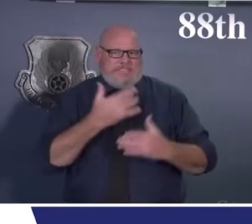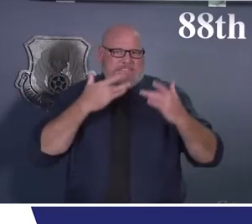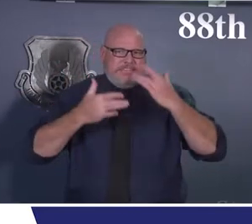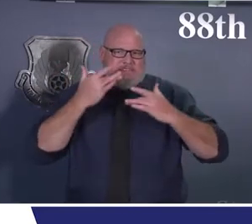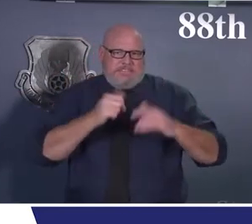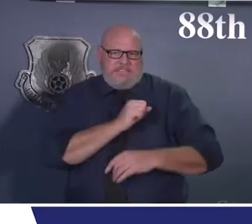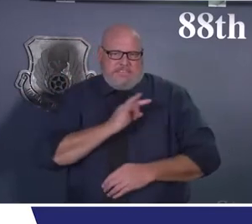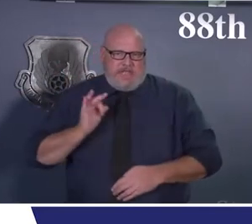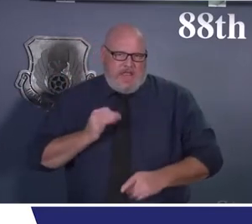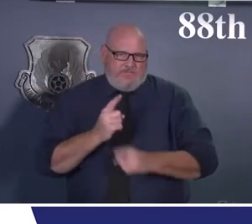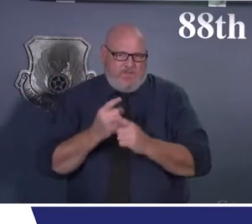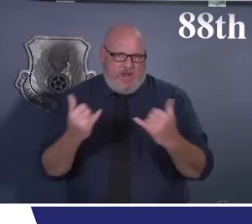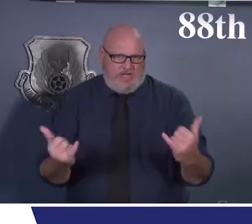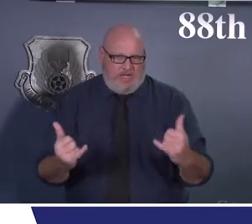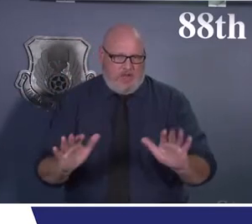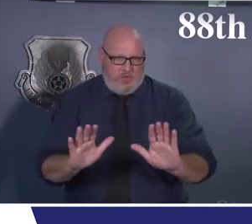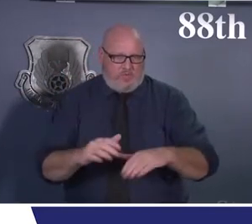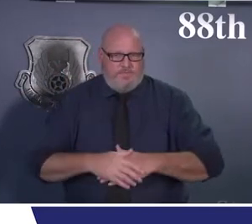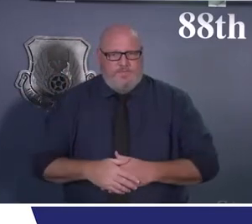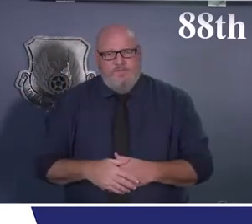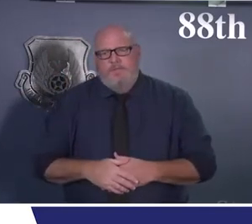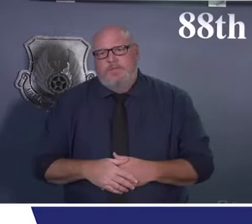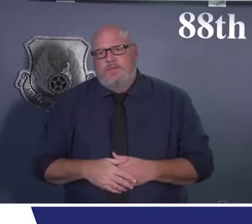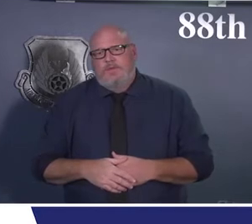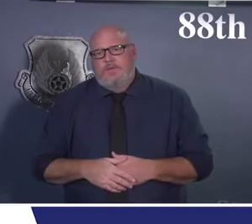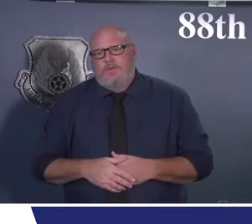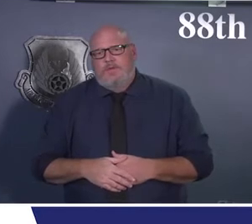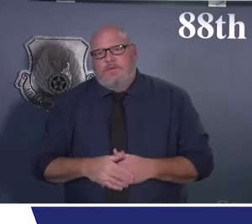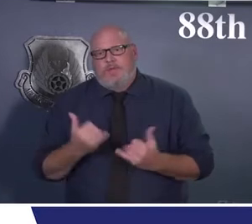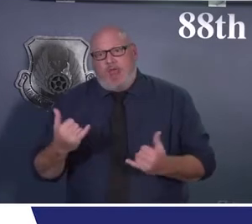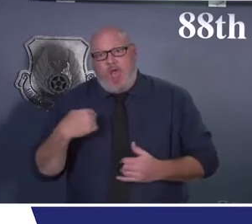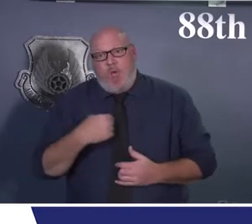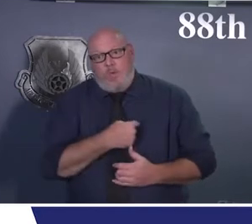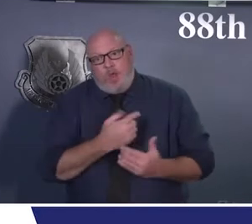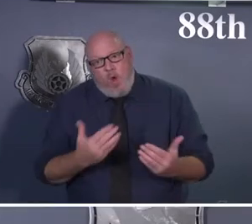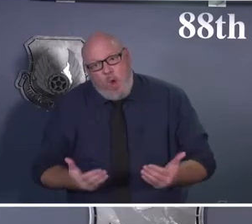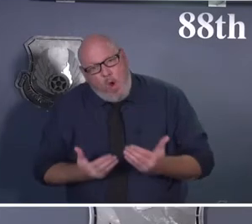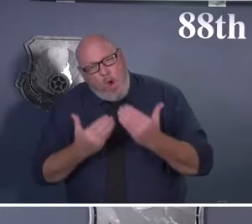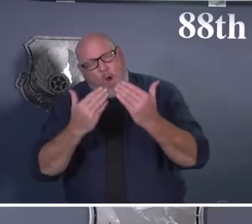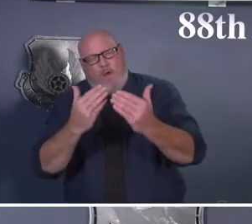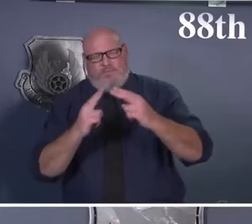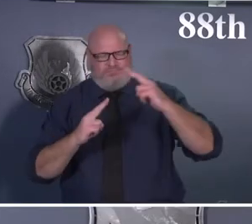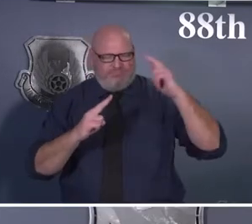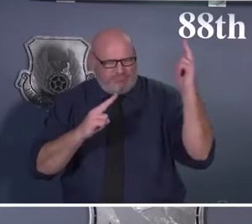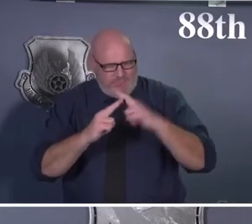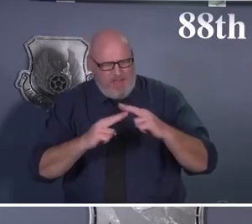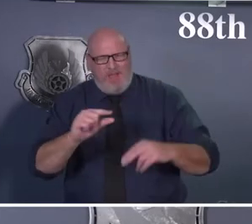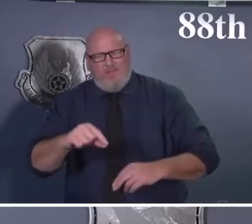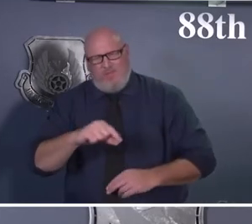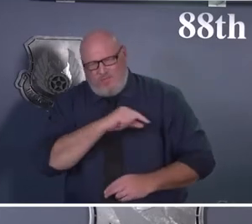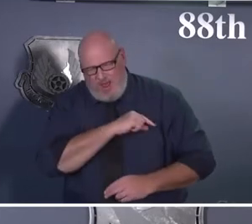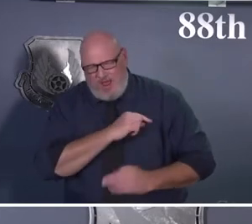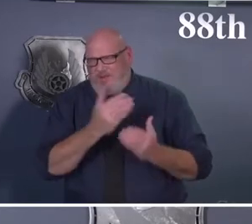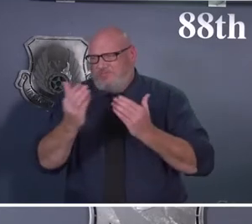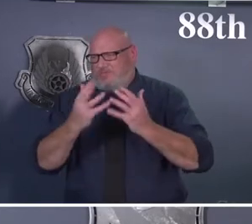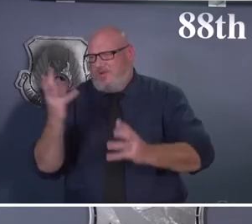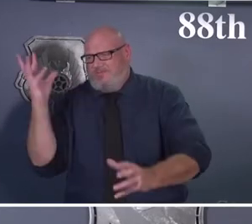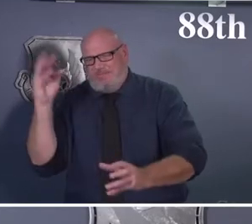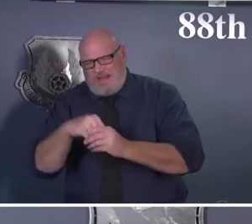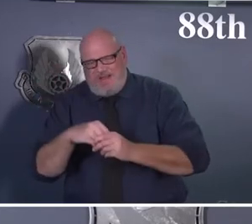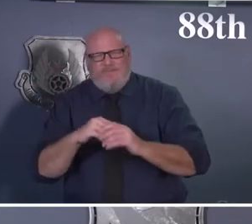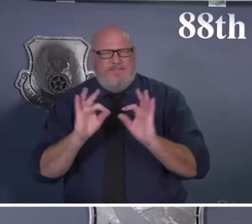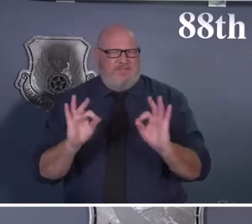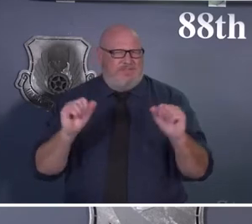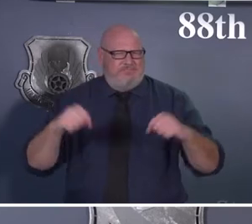continue offerings of outstanding services to our installation, I also want to share with you another chart on behalf of AFES. So they're looking for some highly